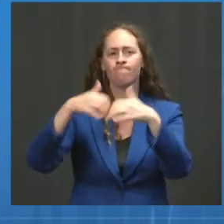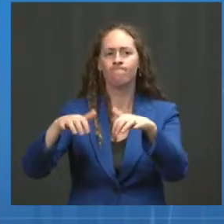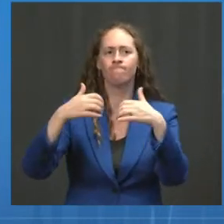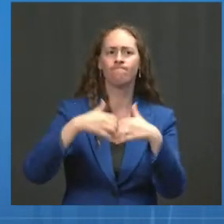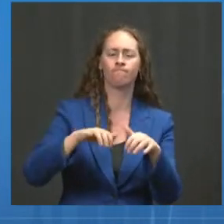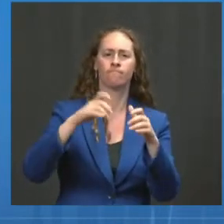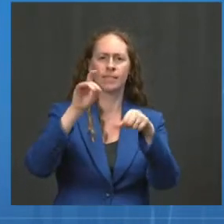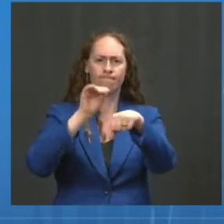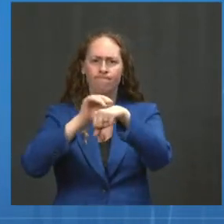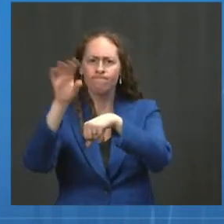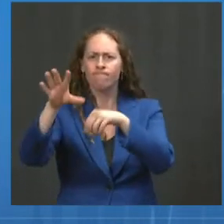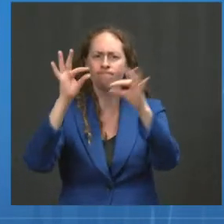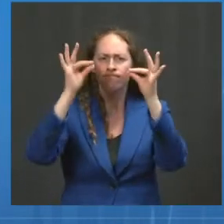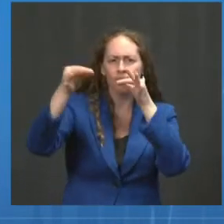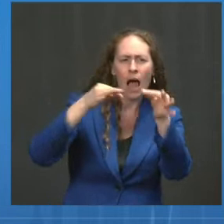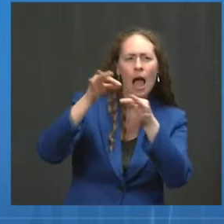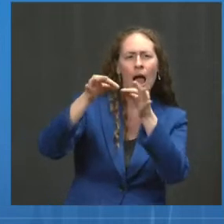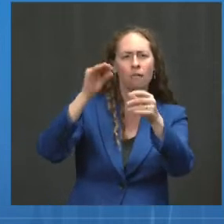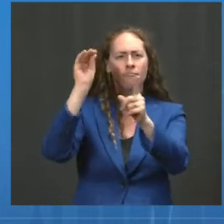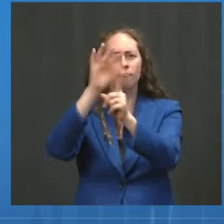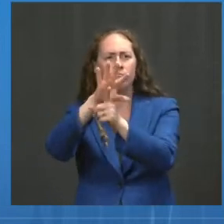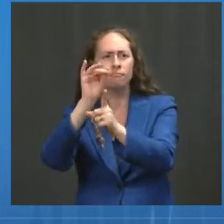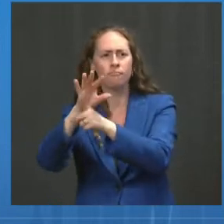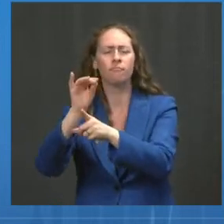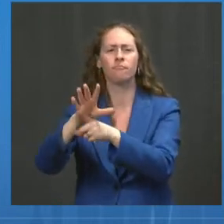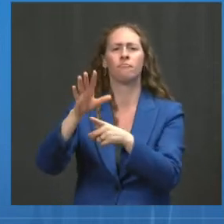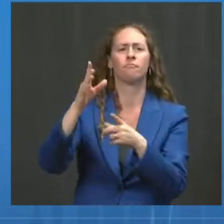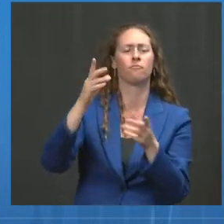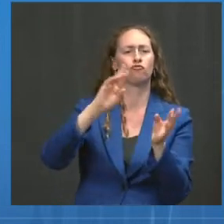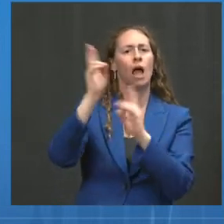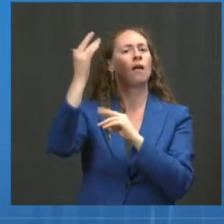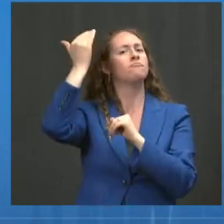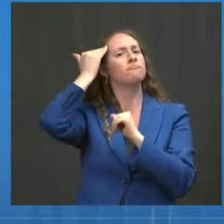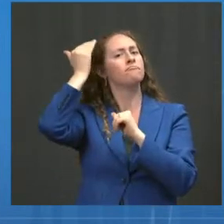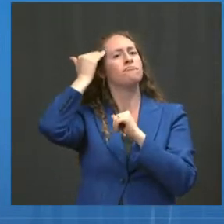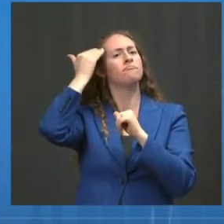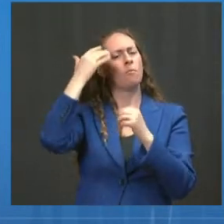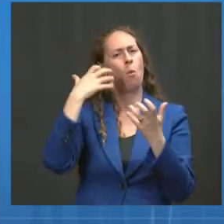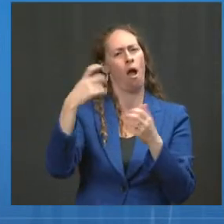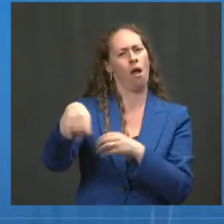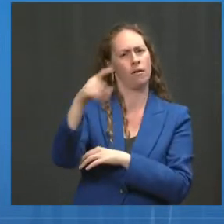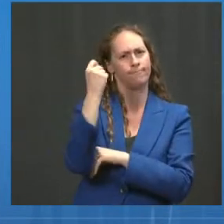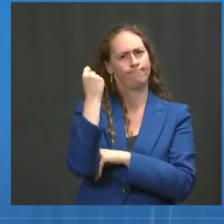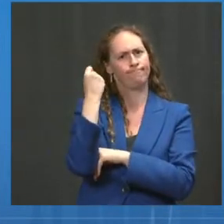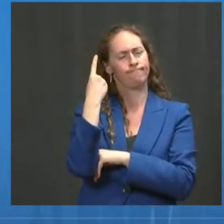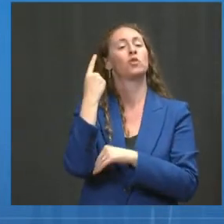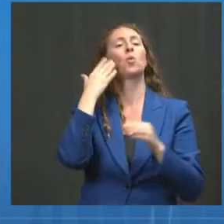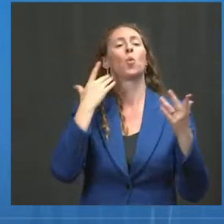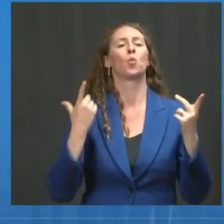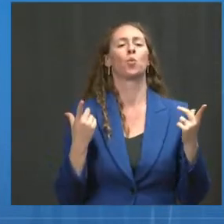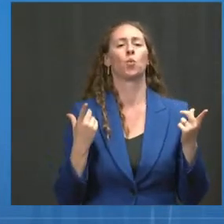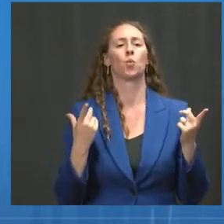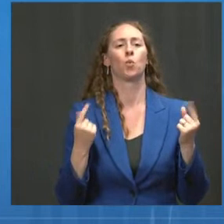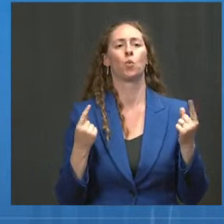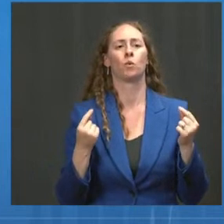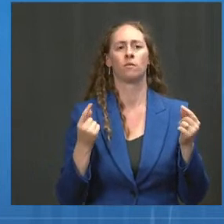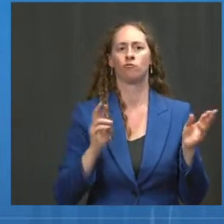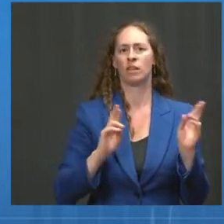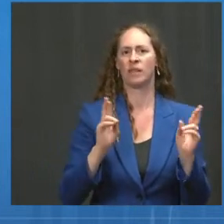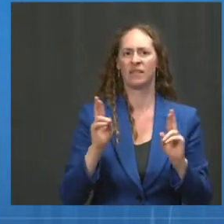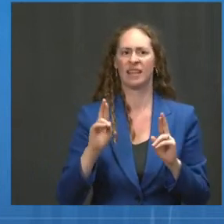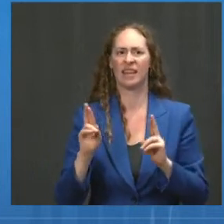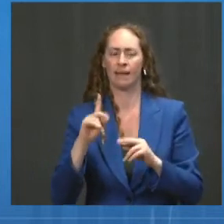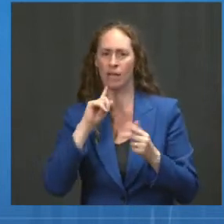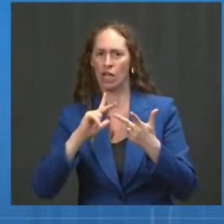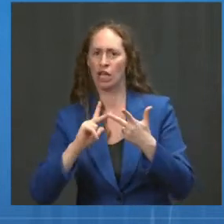when we were ready to go and start offering boosters, everybody understands what has to be done and who needs to be boosted. And that is why we are announcing